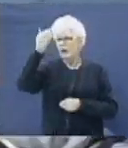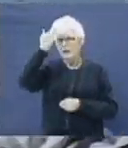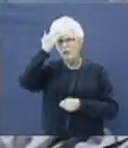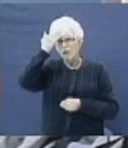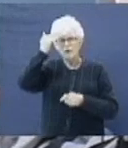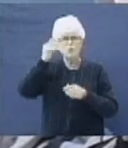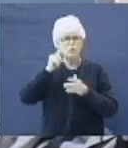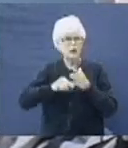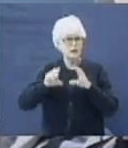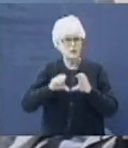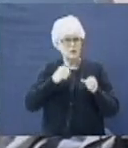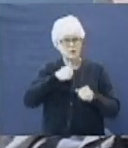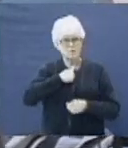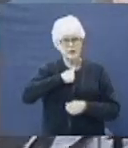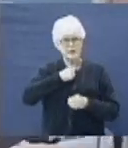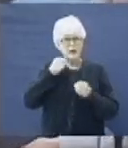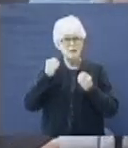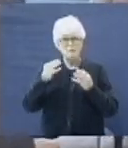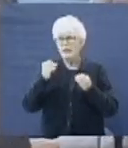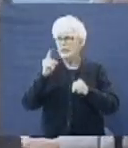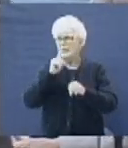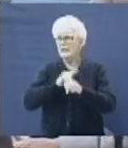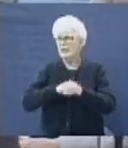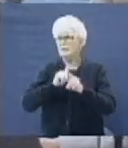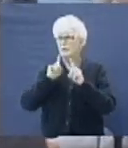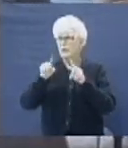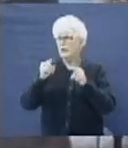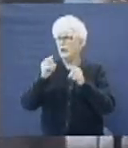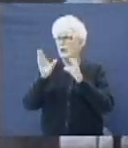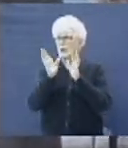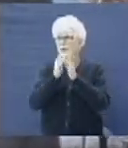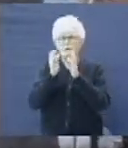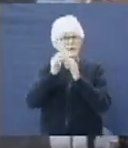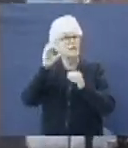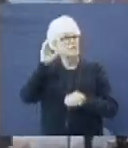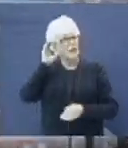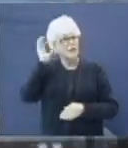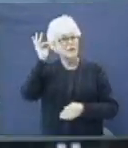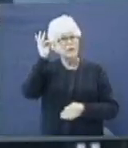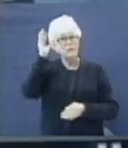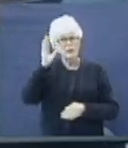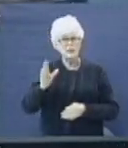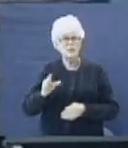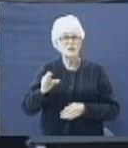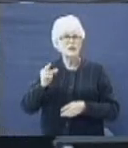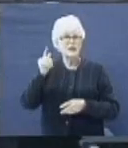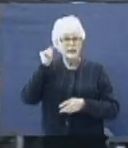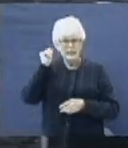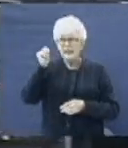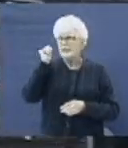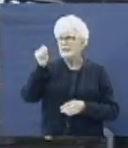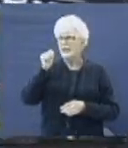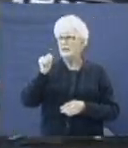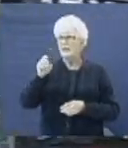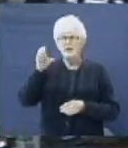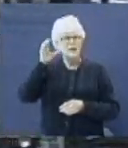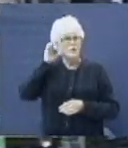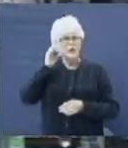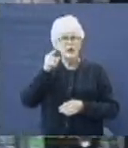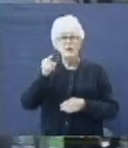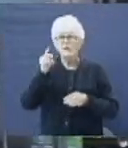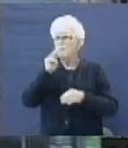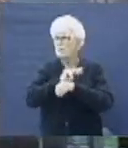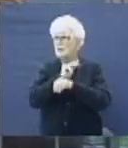I was doing to myself. But how many times have we been in meetings, and we've heard the preachers, and we've heard the testimonies, and we've heard the